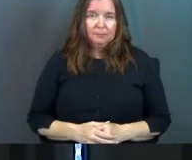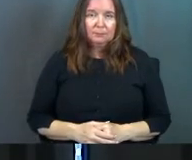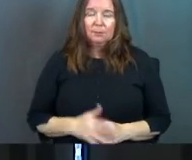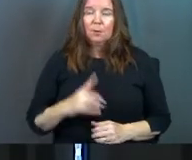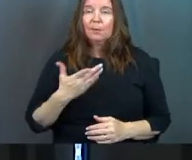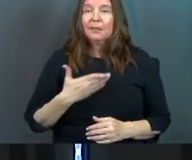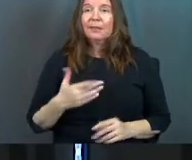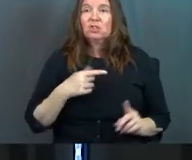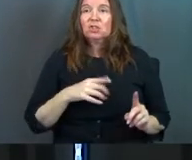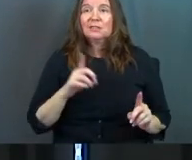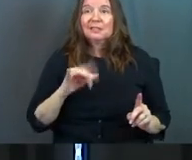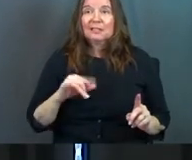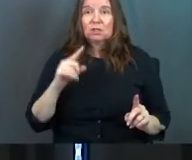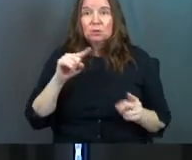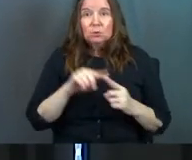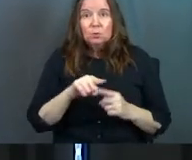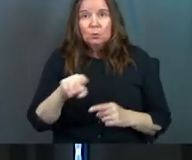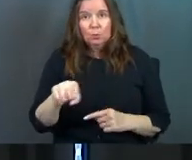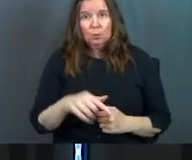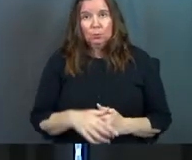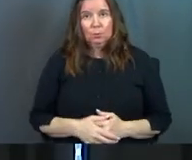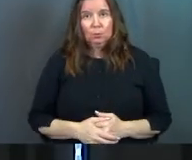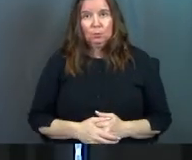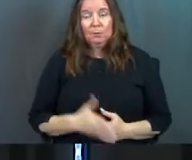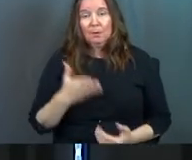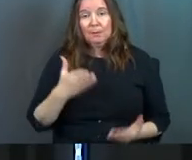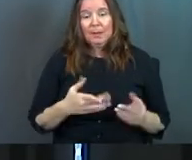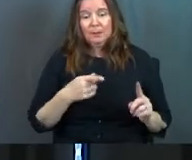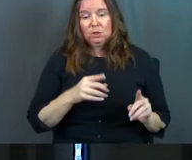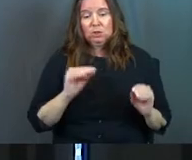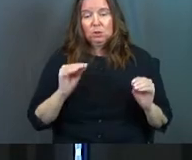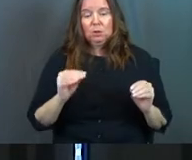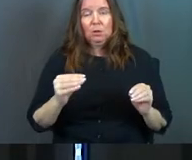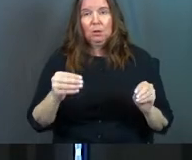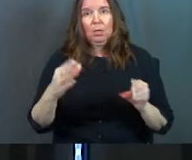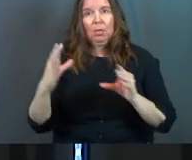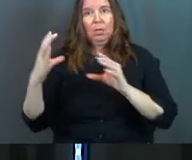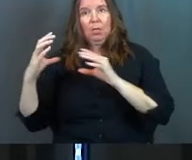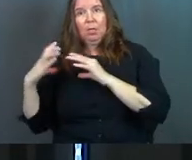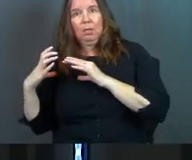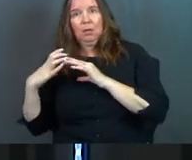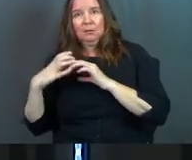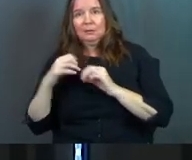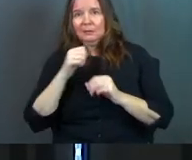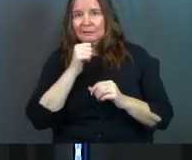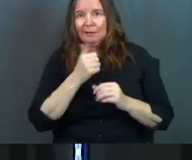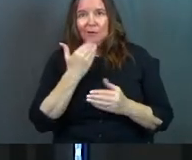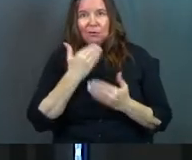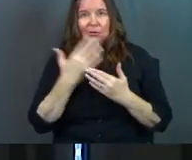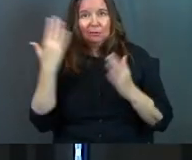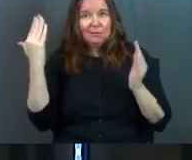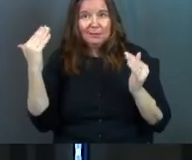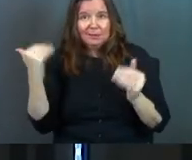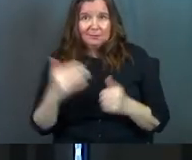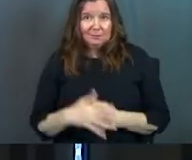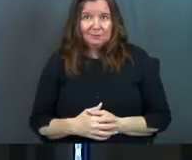How about the things that she did to you? Maybe she put on you unreasonable expectations.